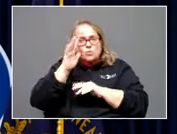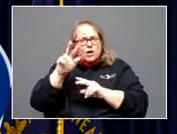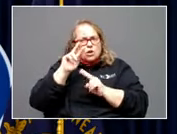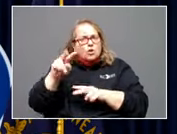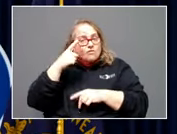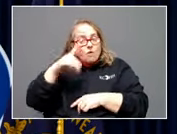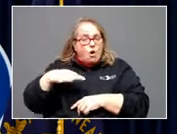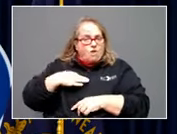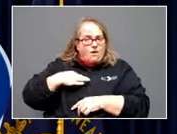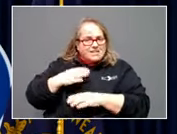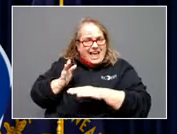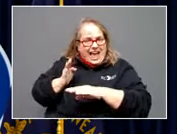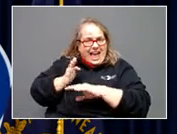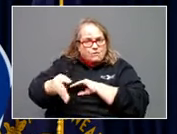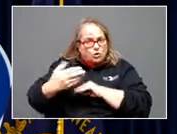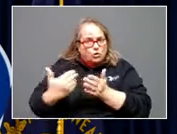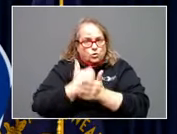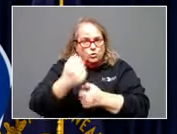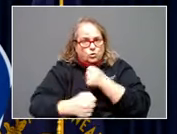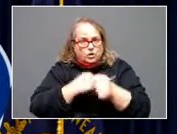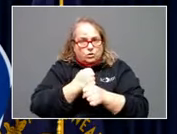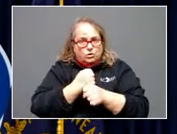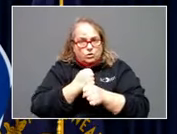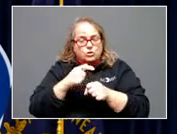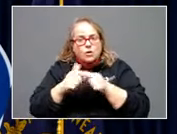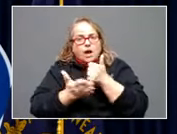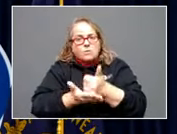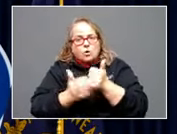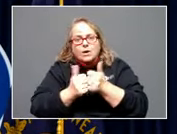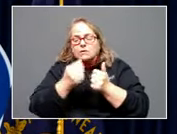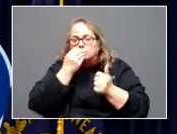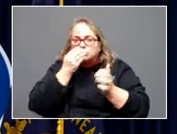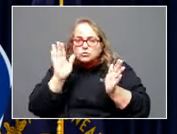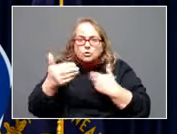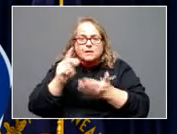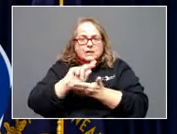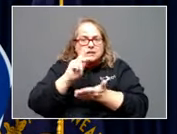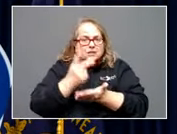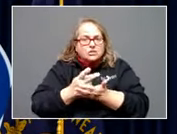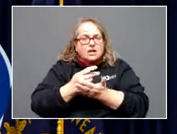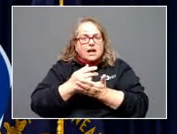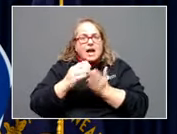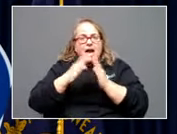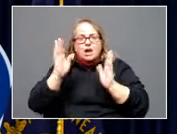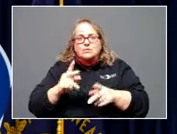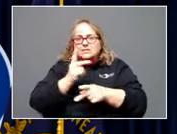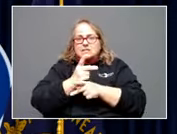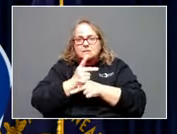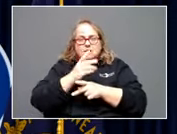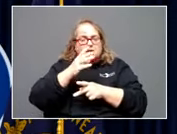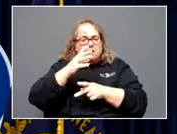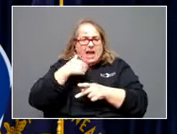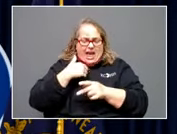That's what we need, volunteers after the new year to help with dining room, kitchen, housekeeping, and laundry. I got to meet some of the volunteers from all over